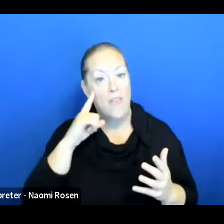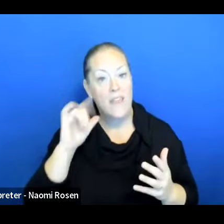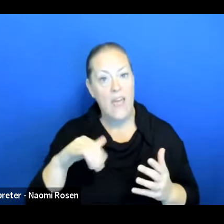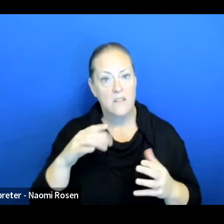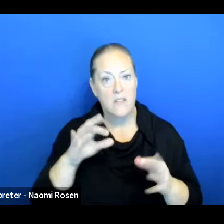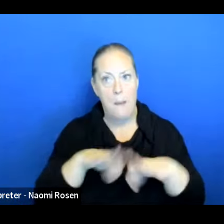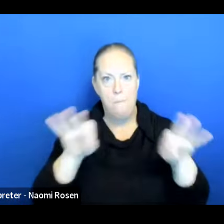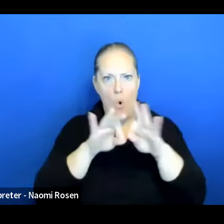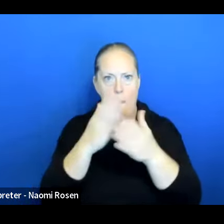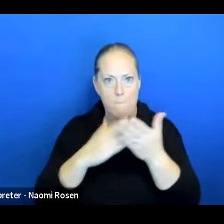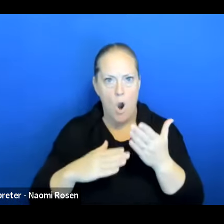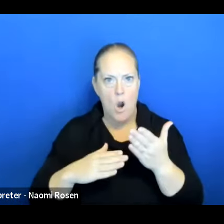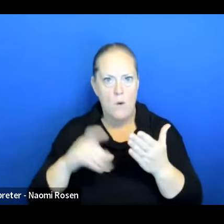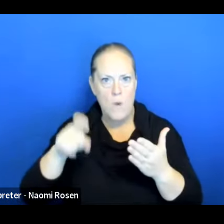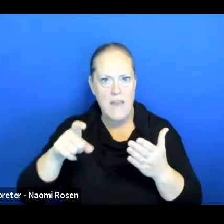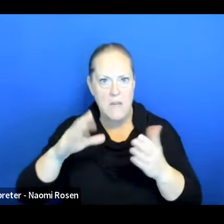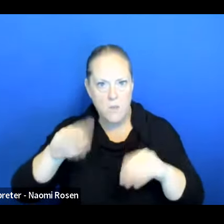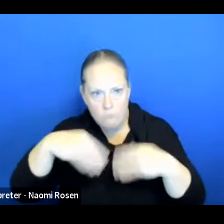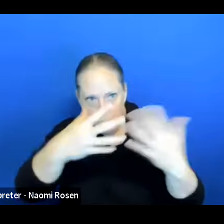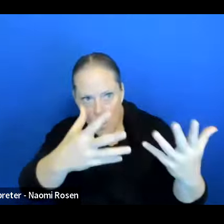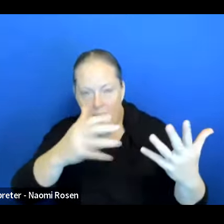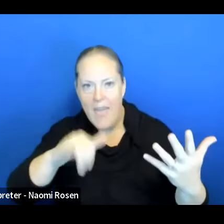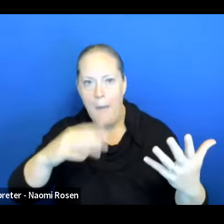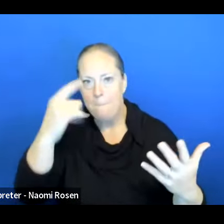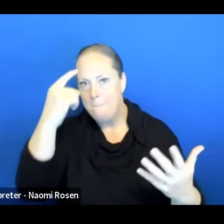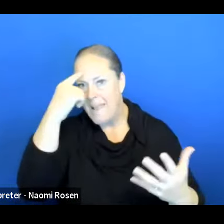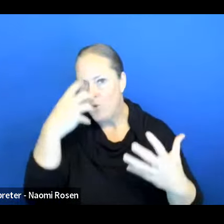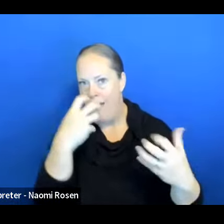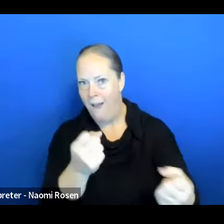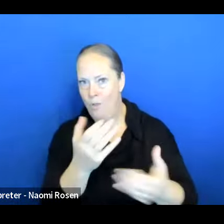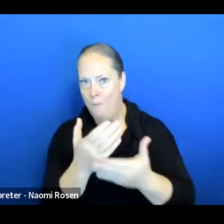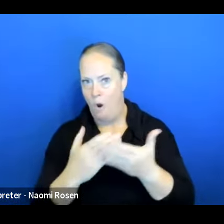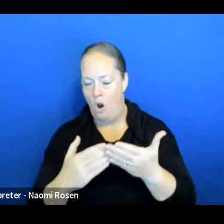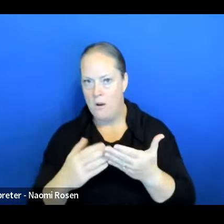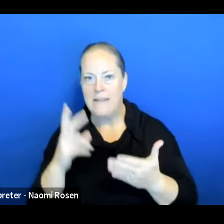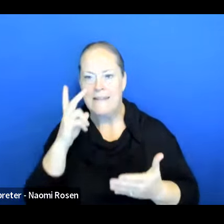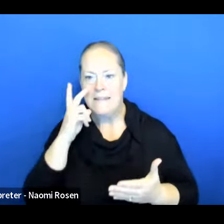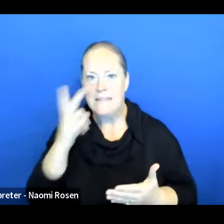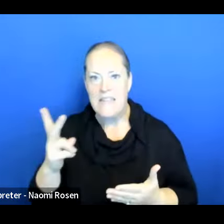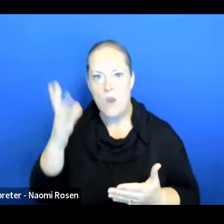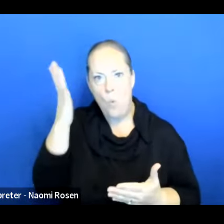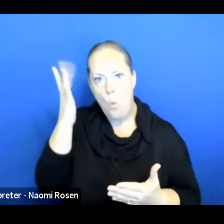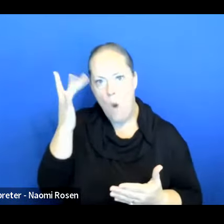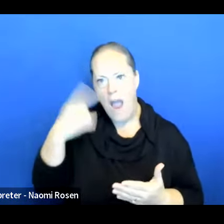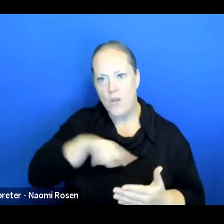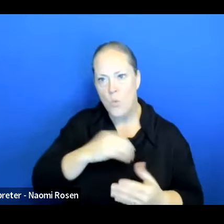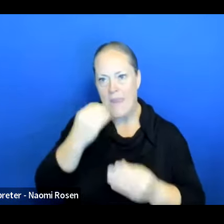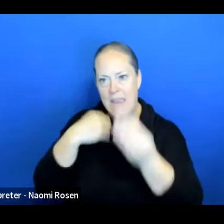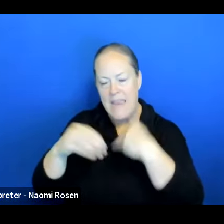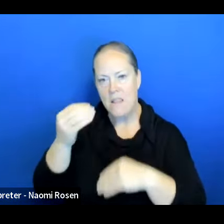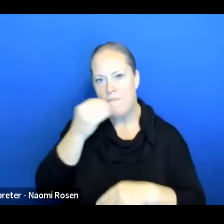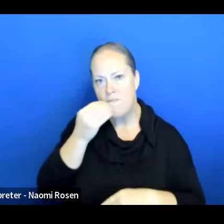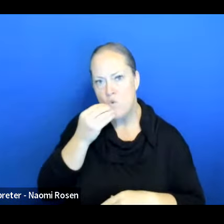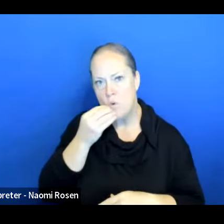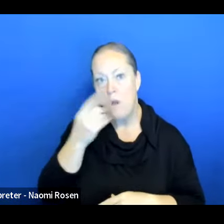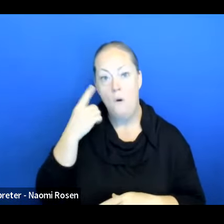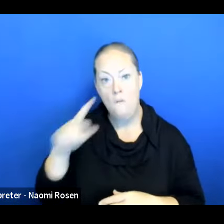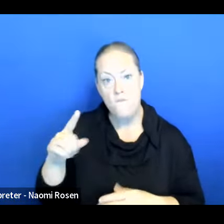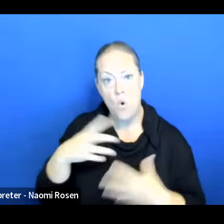to the food aspect, the mental health and seeing food as the nutrients, as the energy source, other